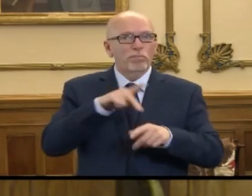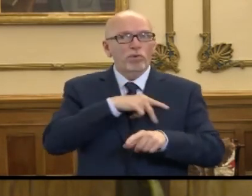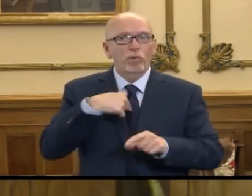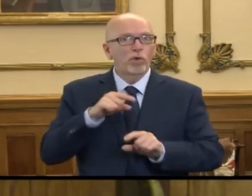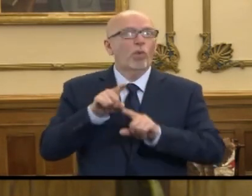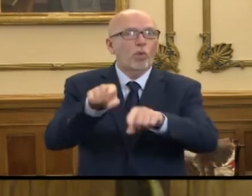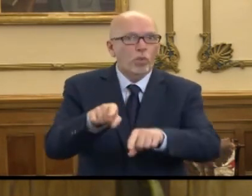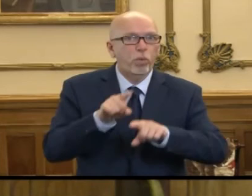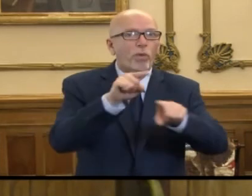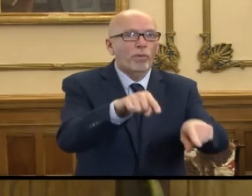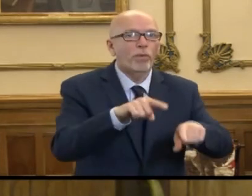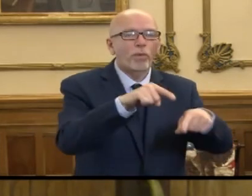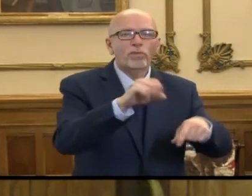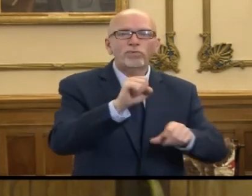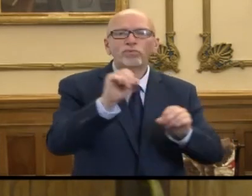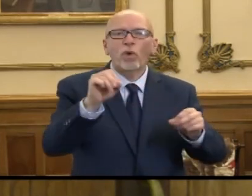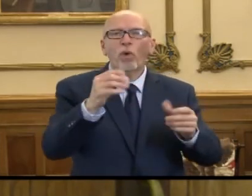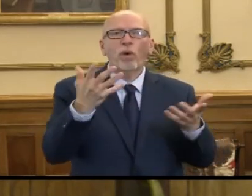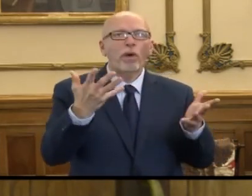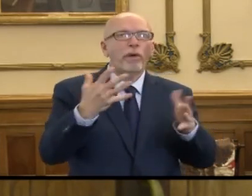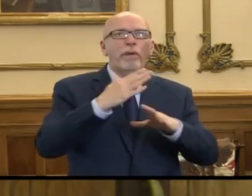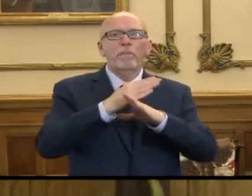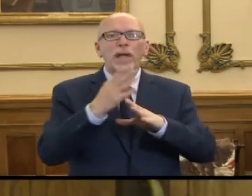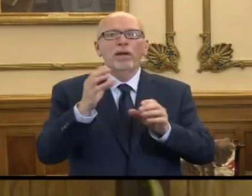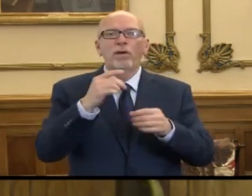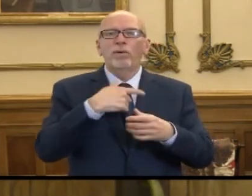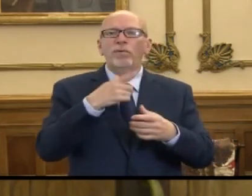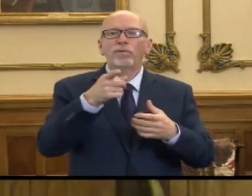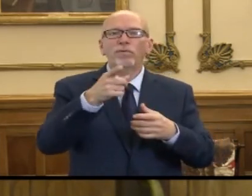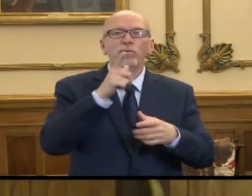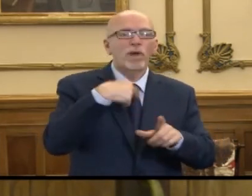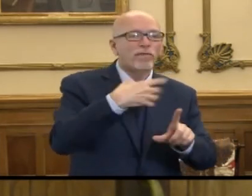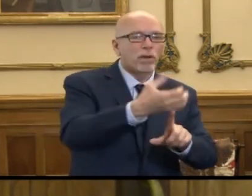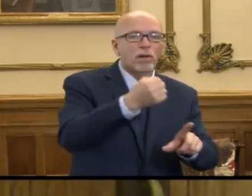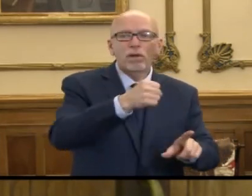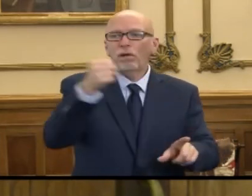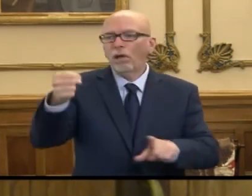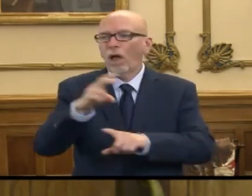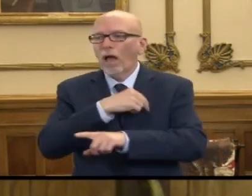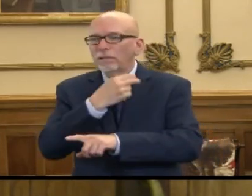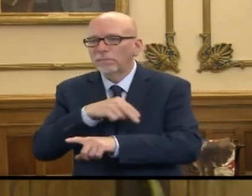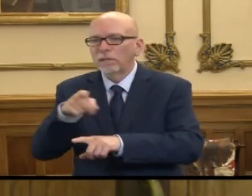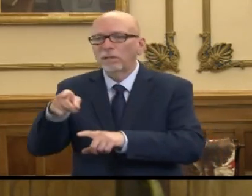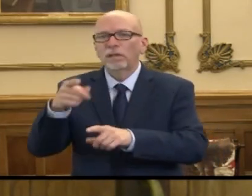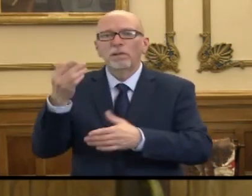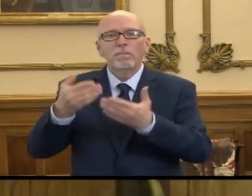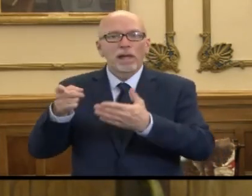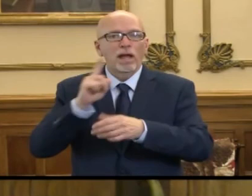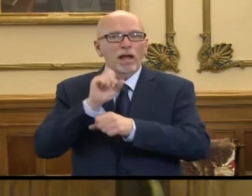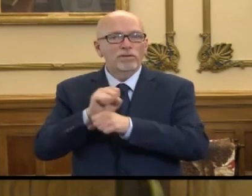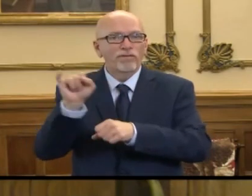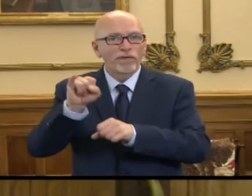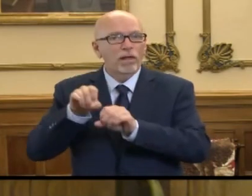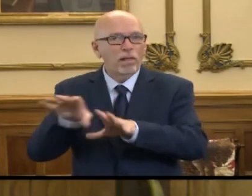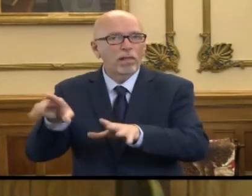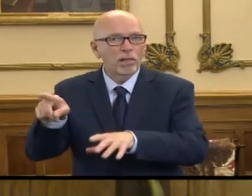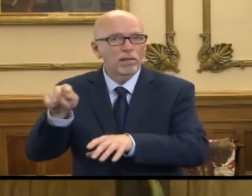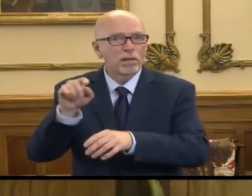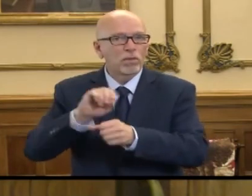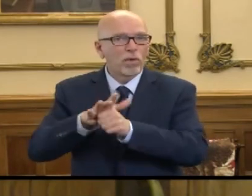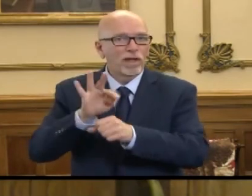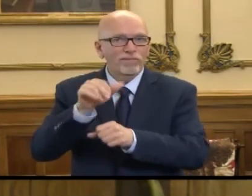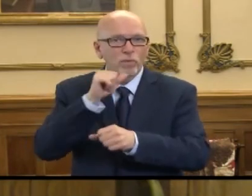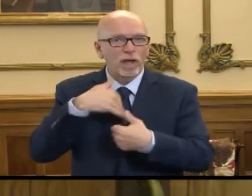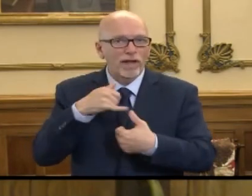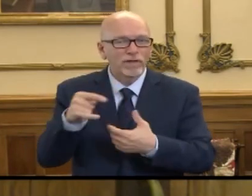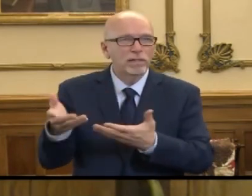so that there wasn't that barrier of taking an individual from a long-term care facility to the hospital where they might actually get infected with COVID-19 if they